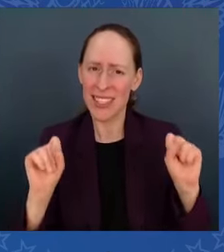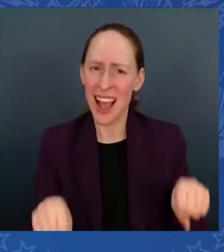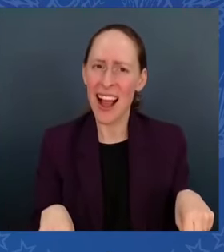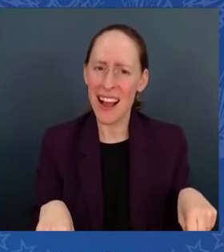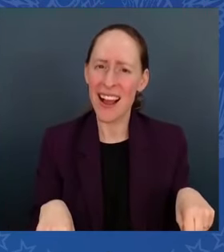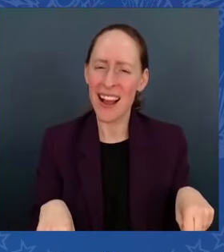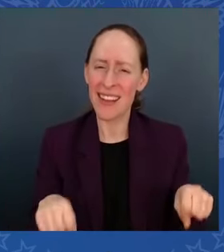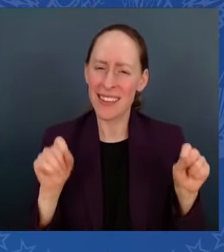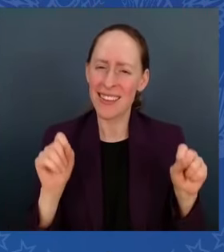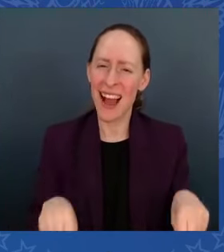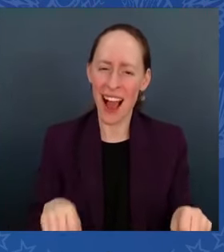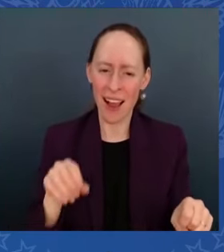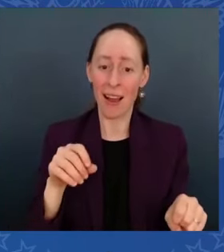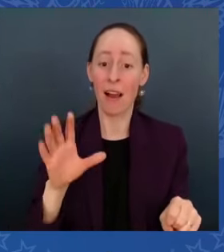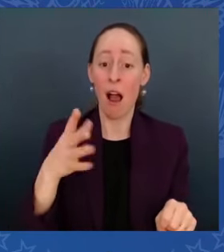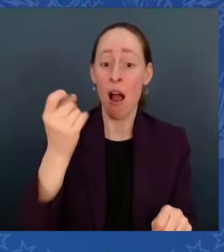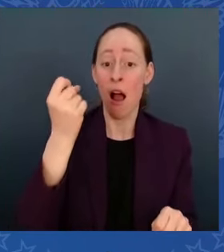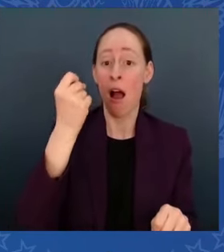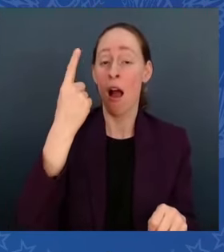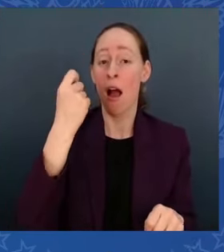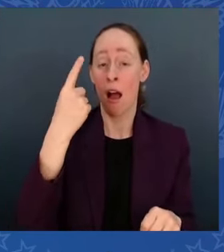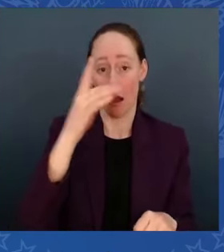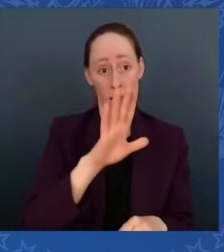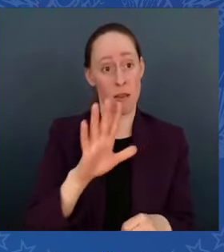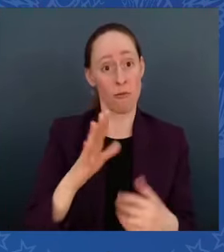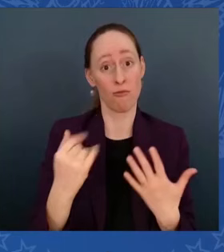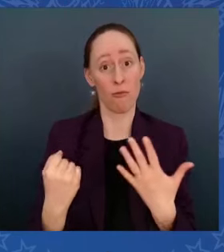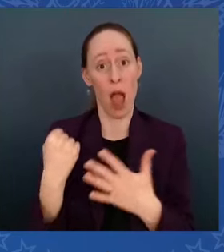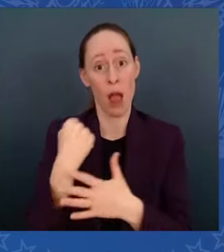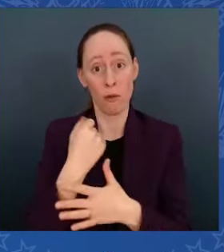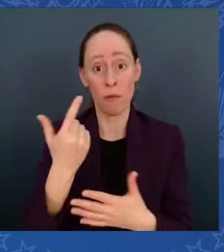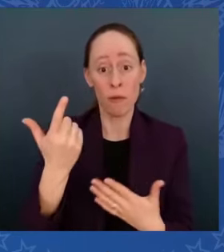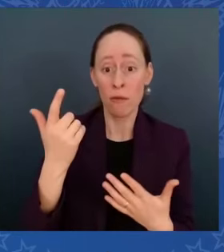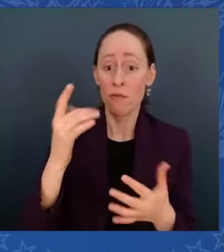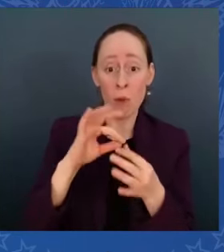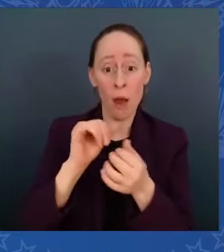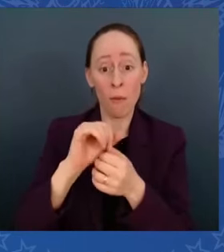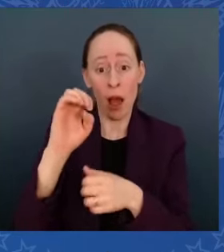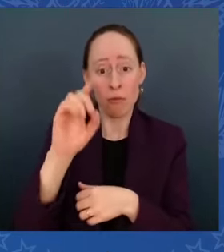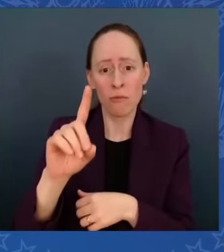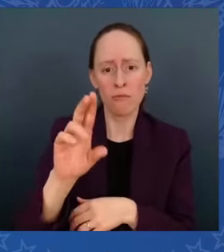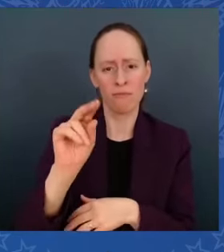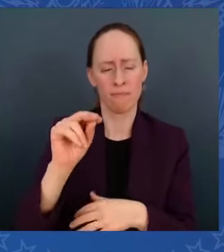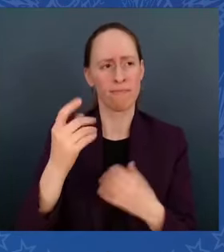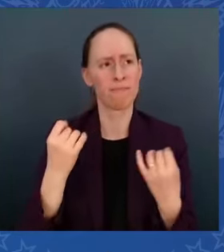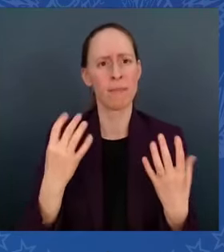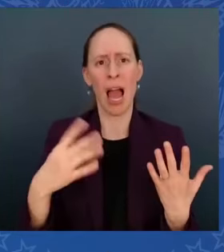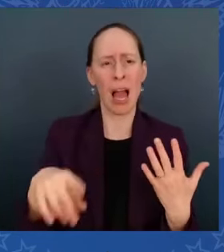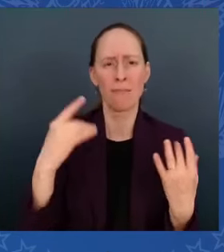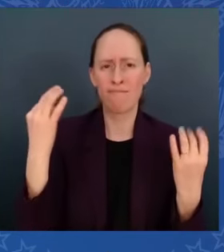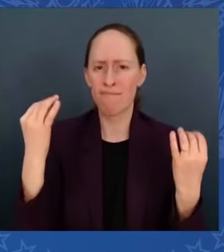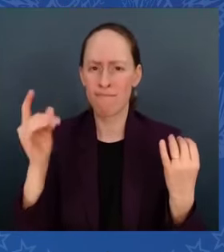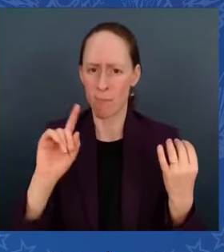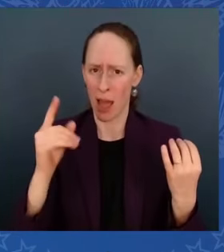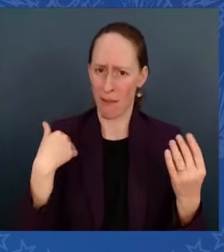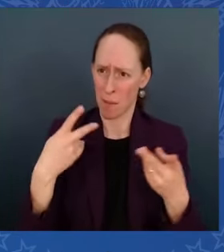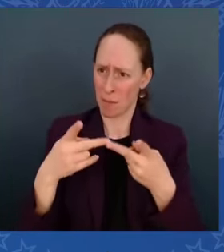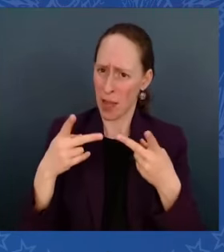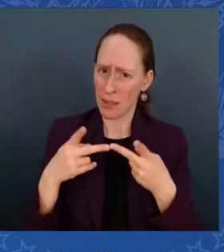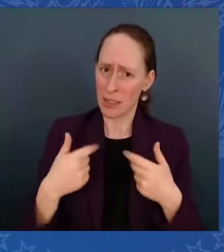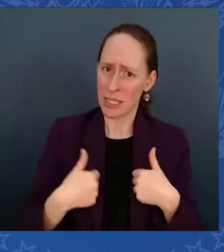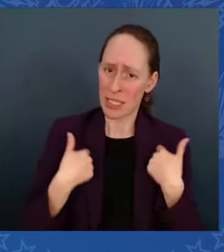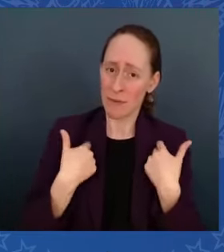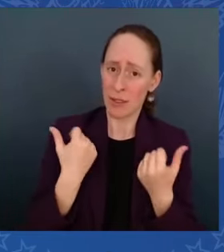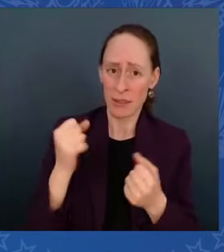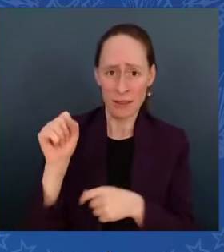concerned about having a safe and healthy place to learn. Recently, we discovered that one of our school's water fountains was